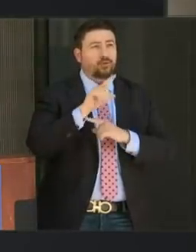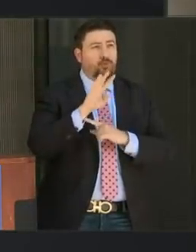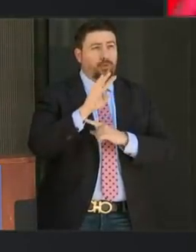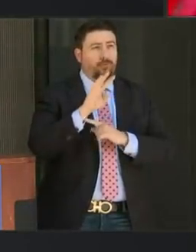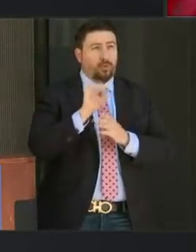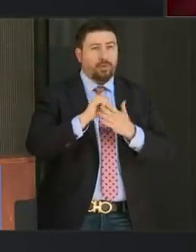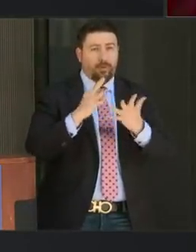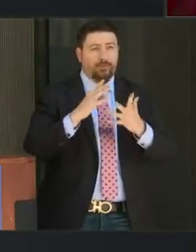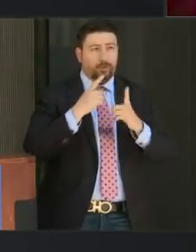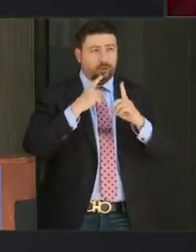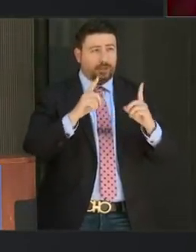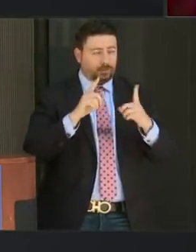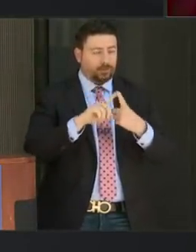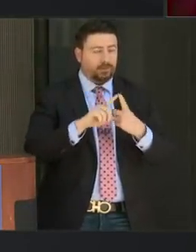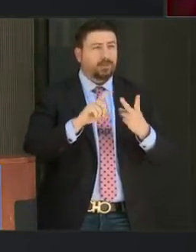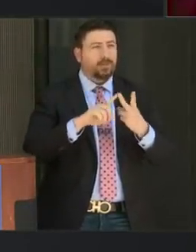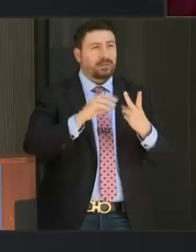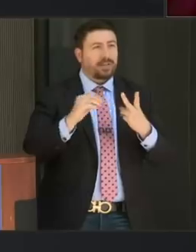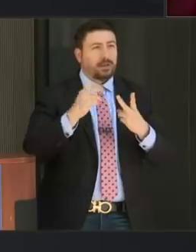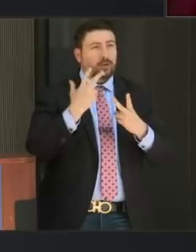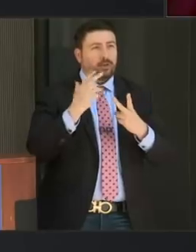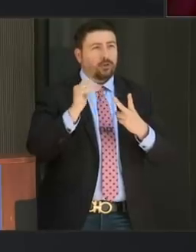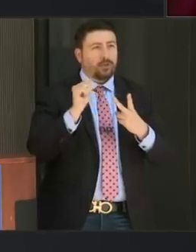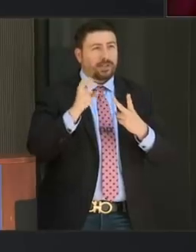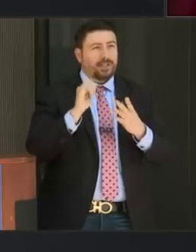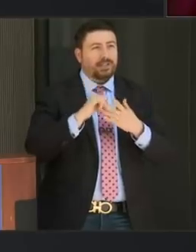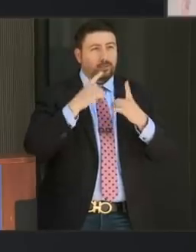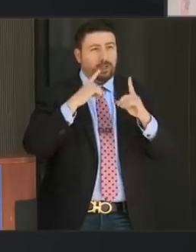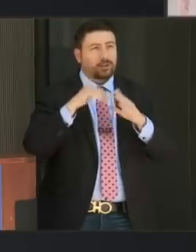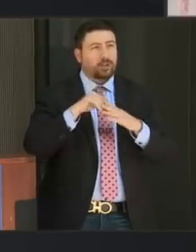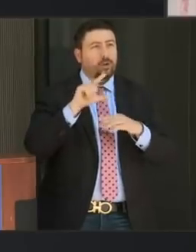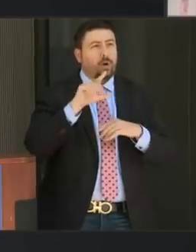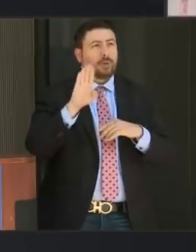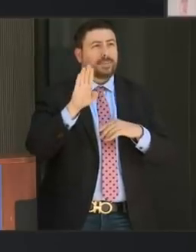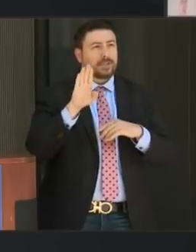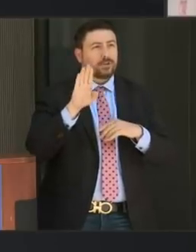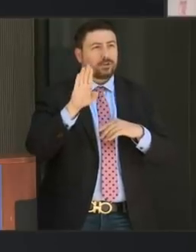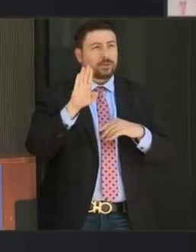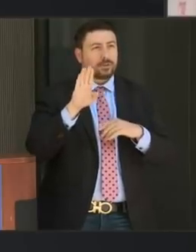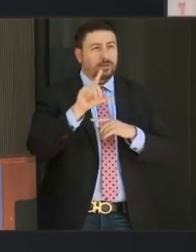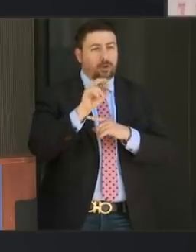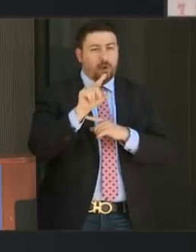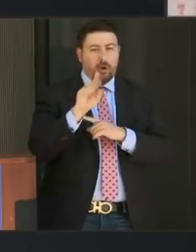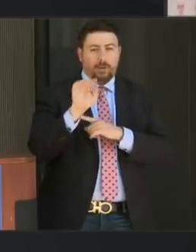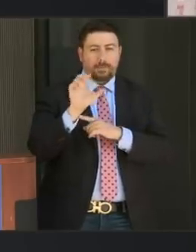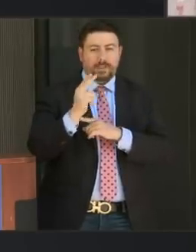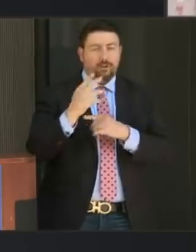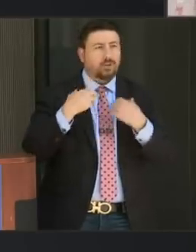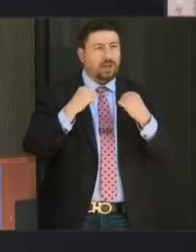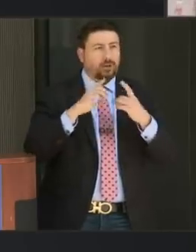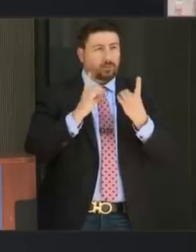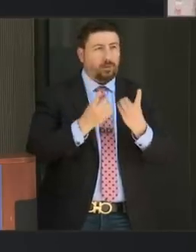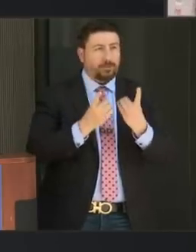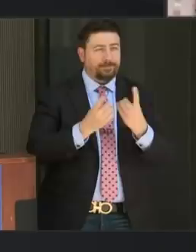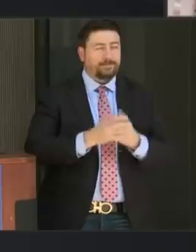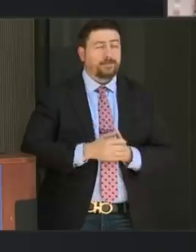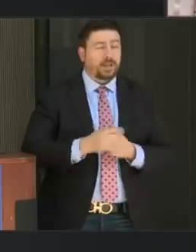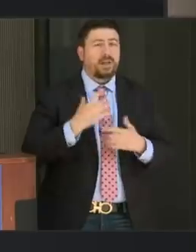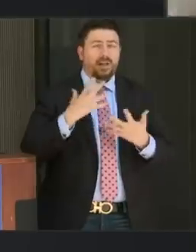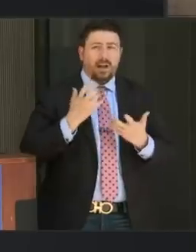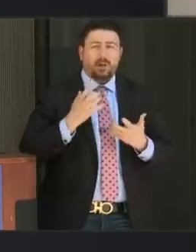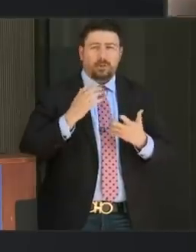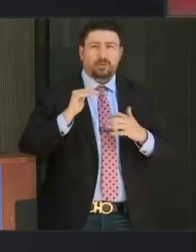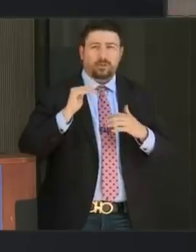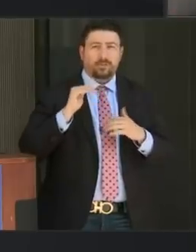and the three cases that were announced by the Long Beach Public Health Department. I want to remind everyone that